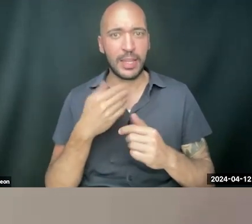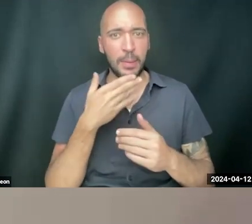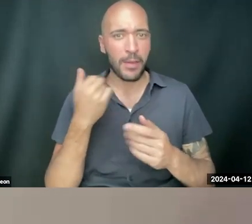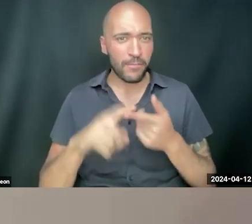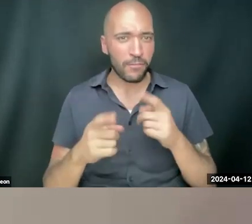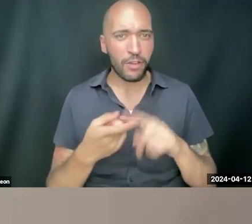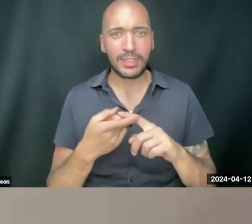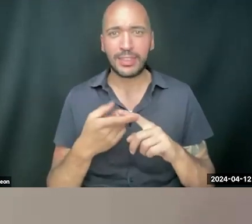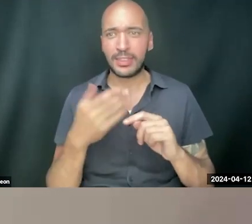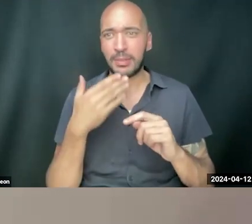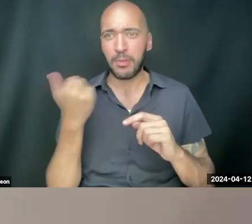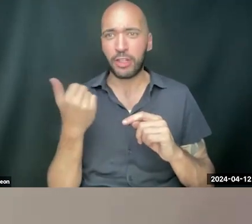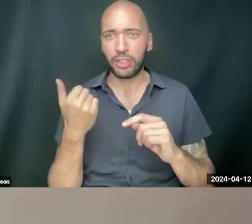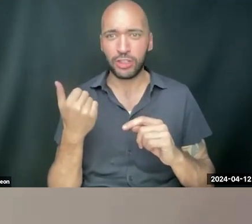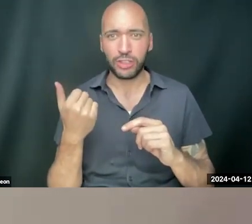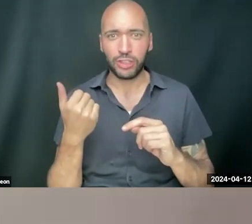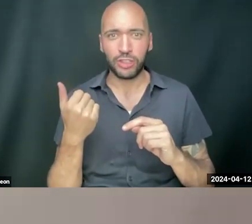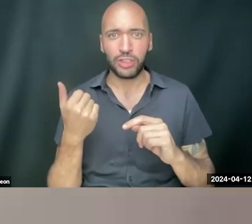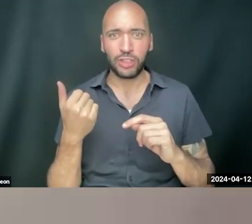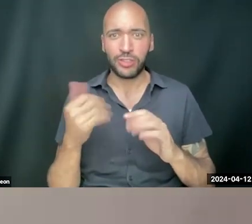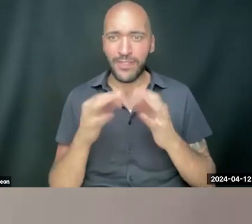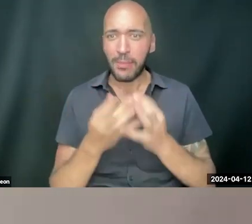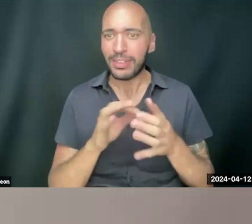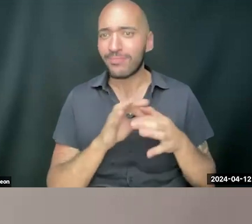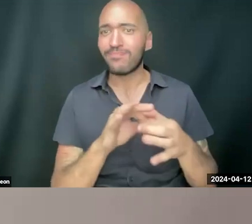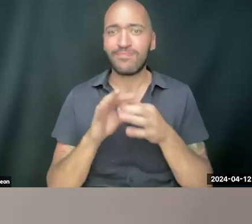and better kin and to, um,